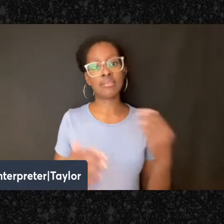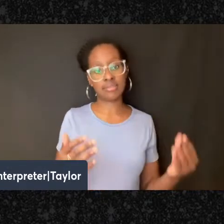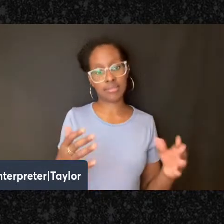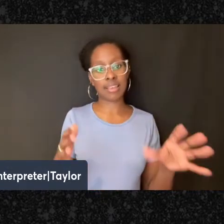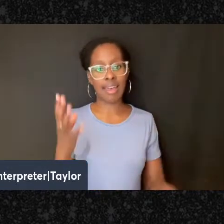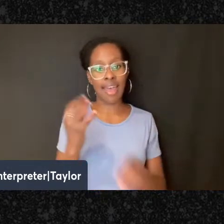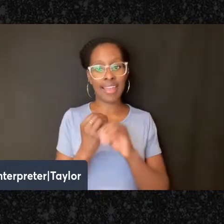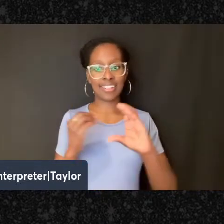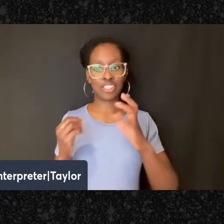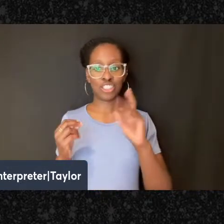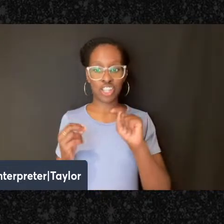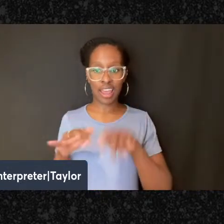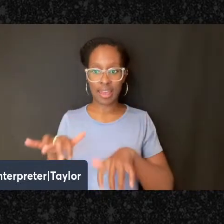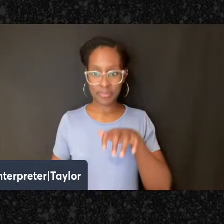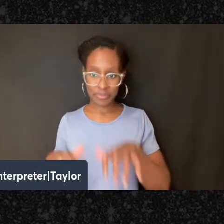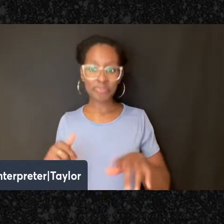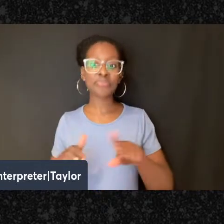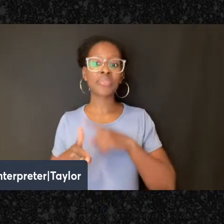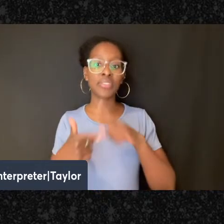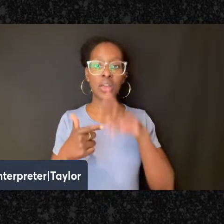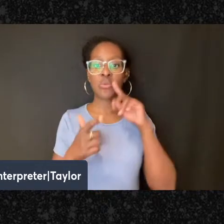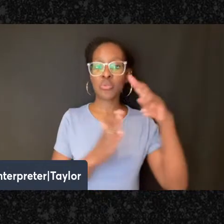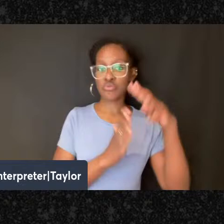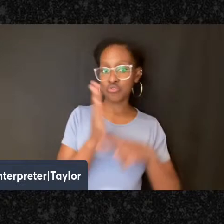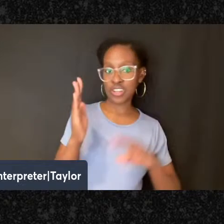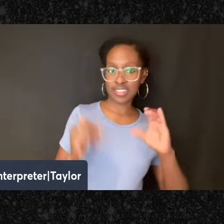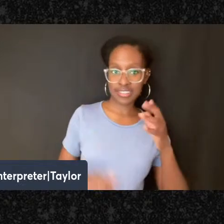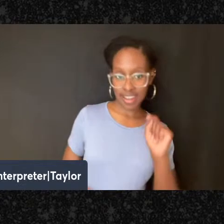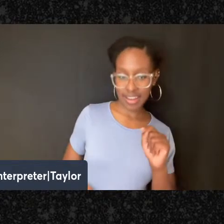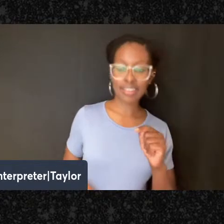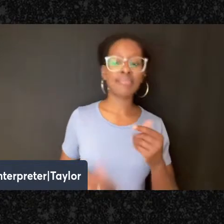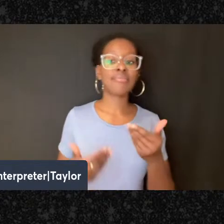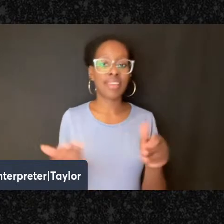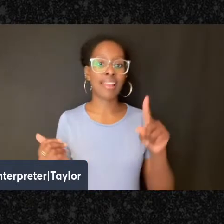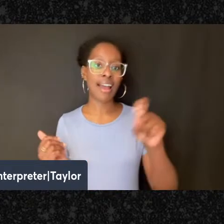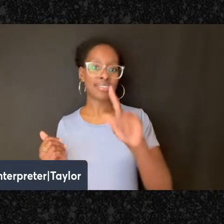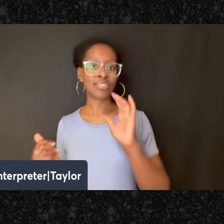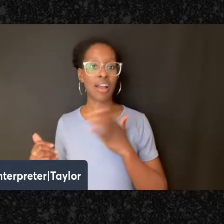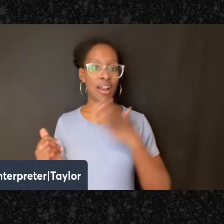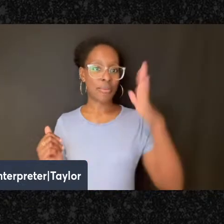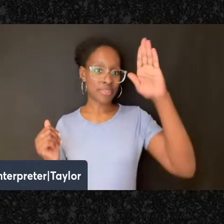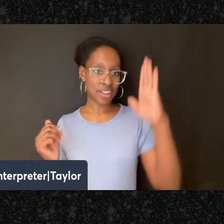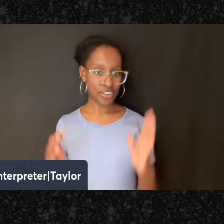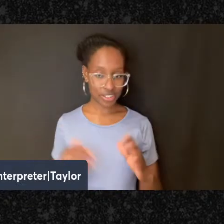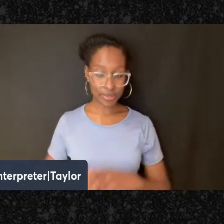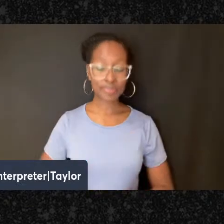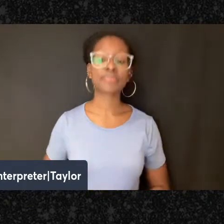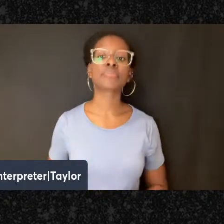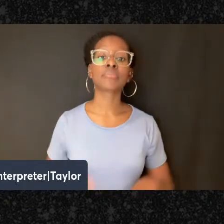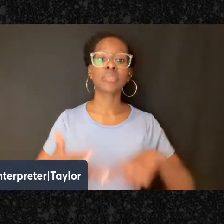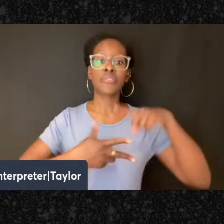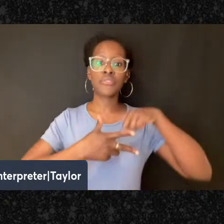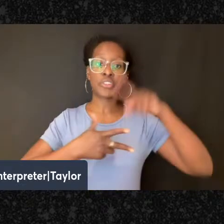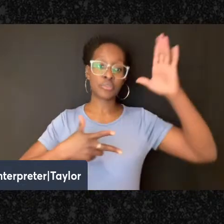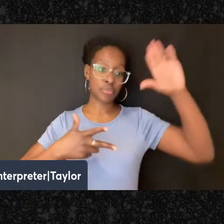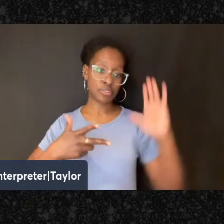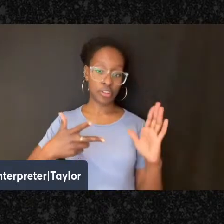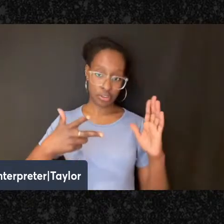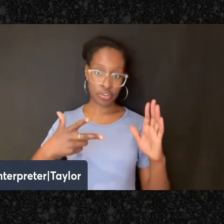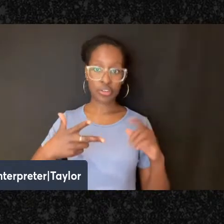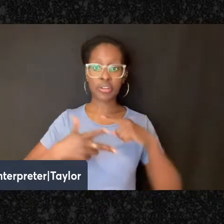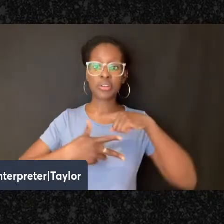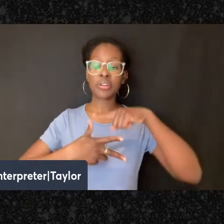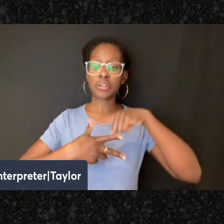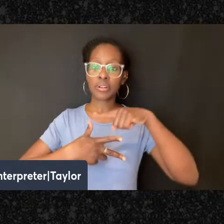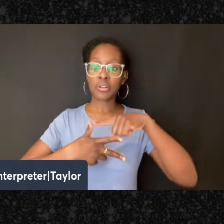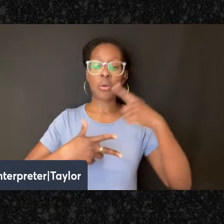chat, and we will read the chat, and ask our presenters. So our first presenter this evening will be one